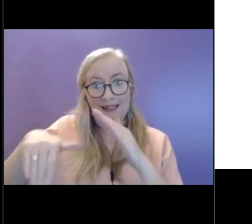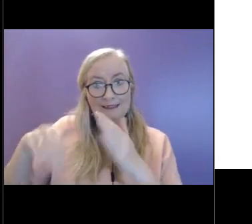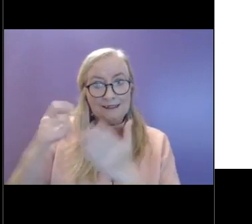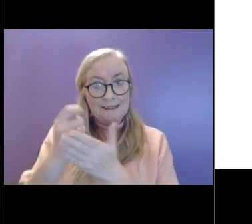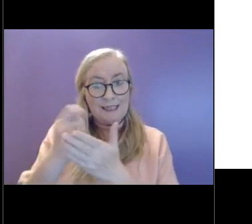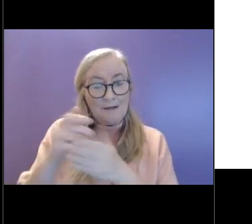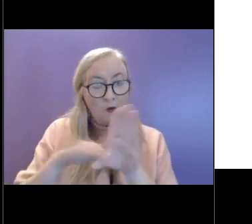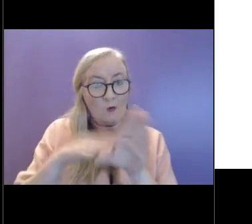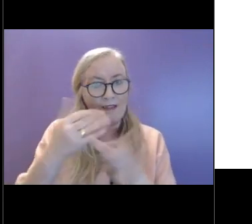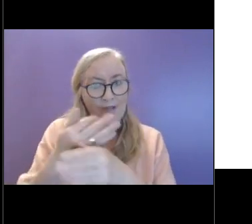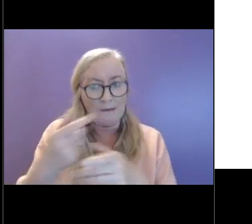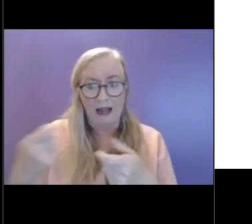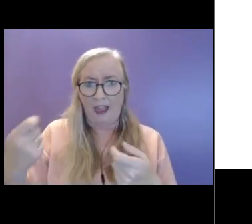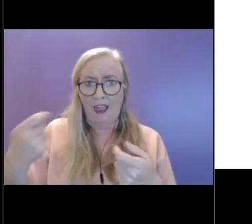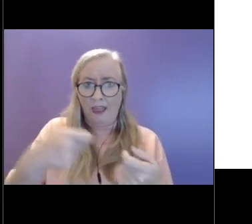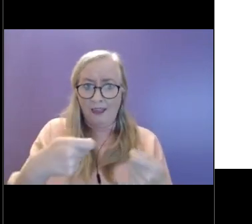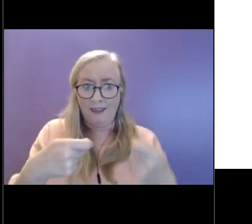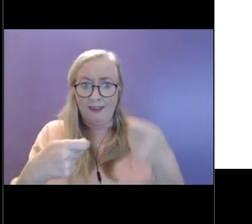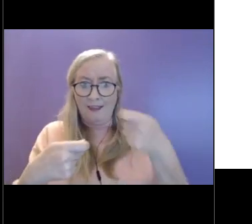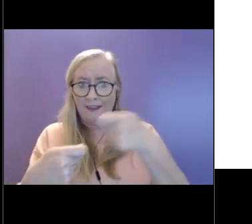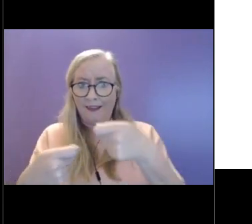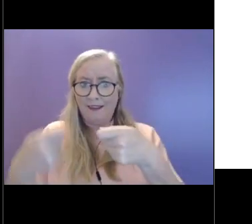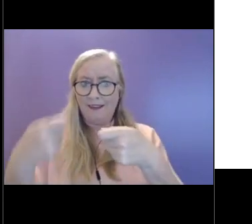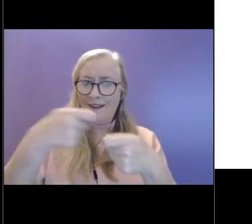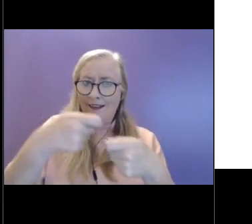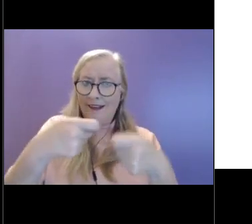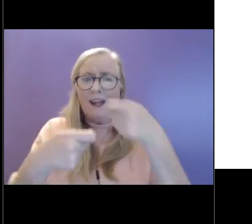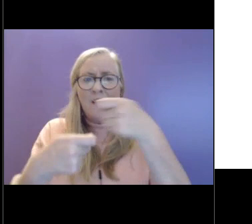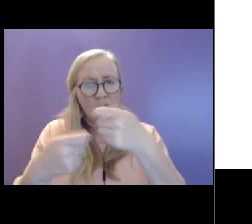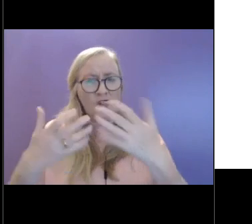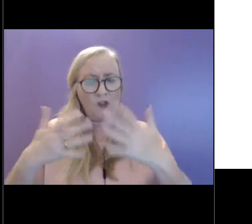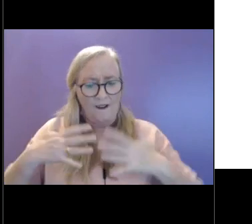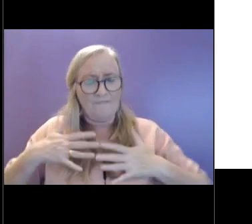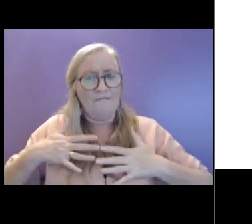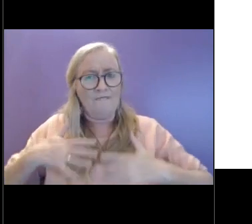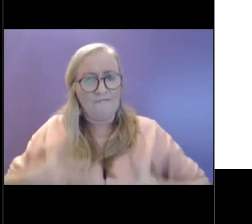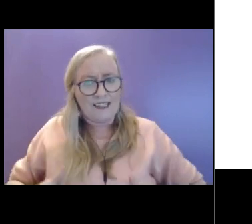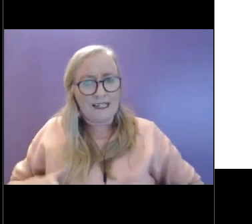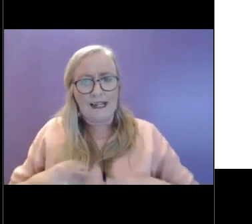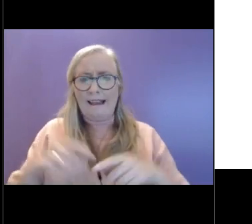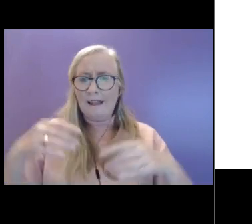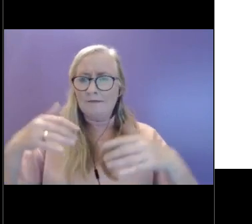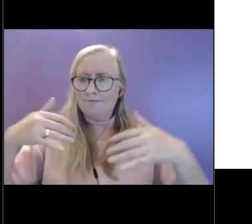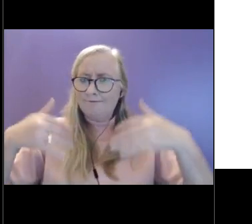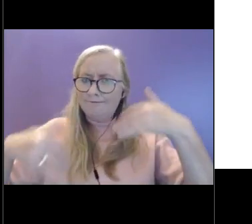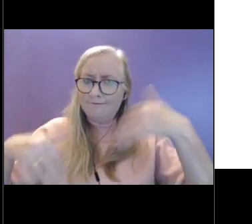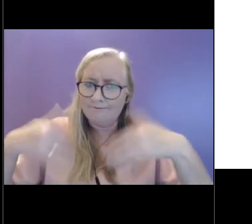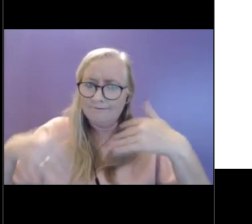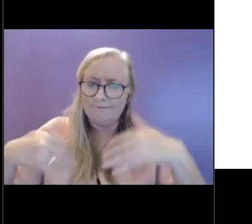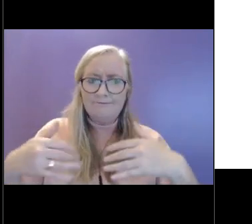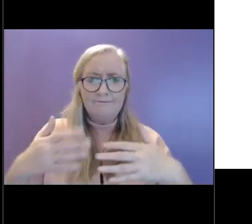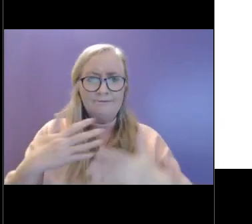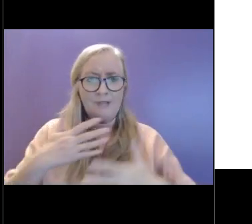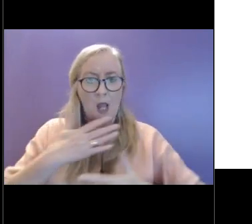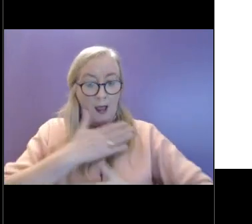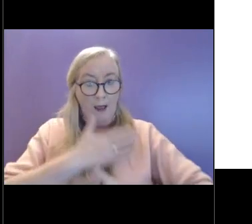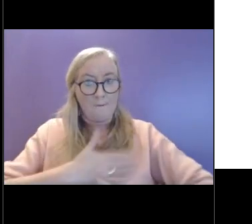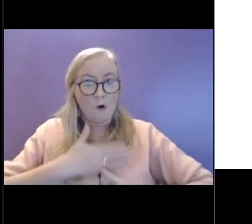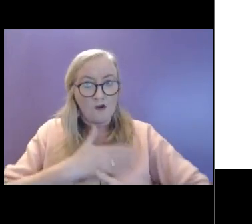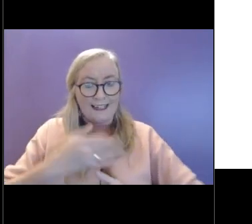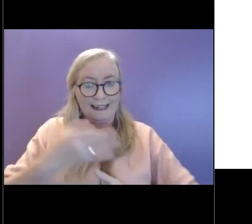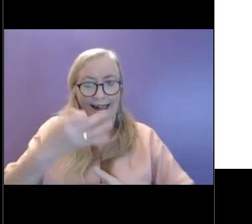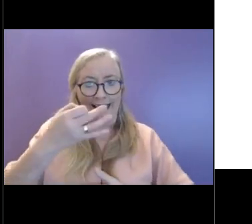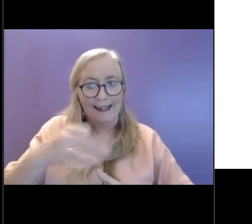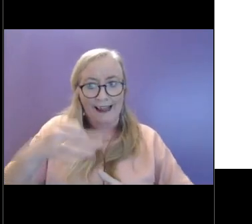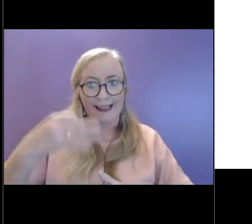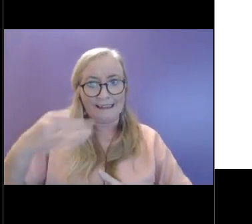they're piling up a little bit. Over time, physical symptoms like aches and pains and emotions such as guilt might start